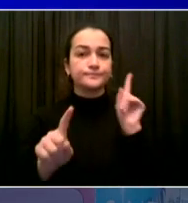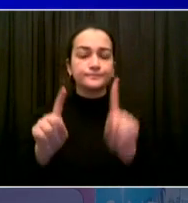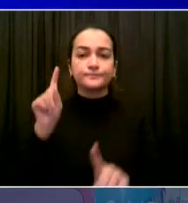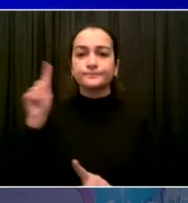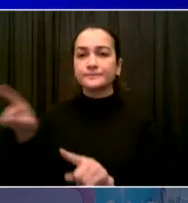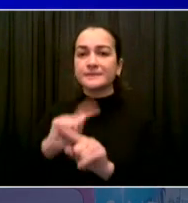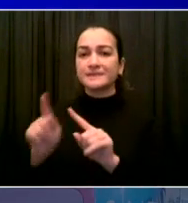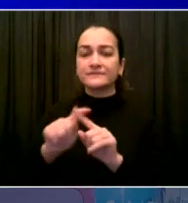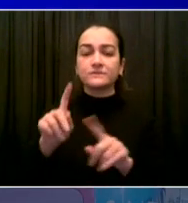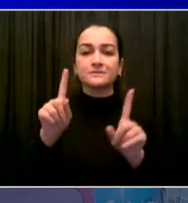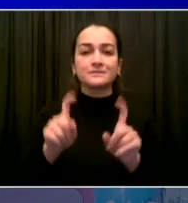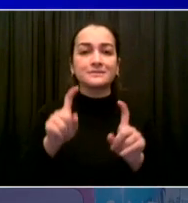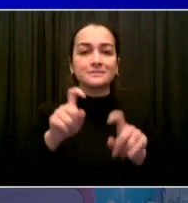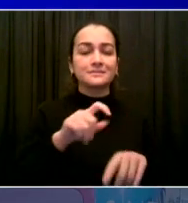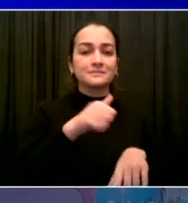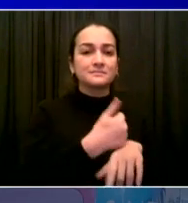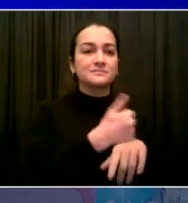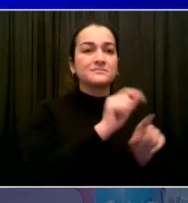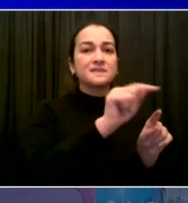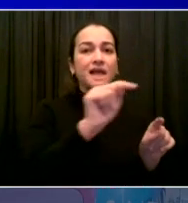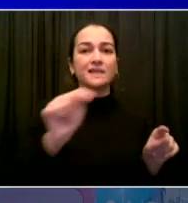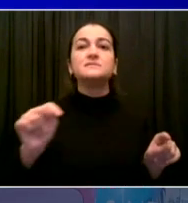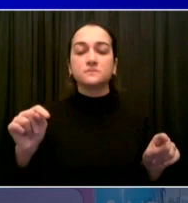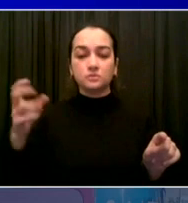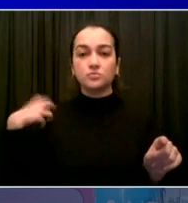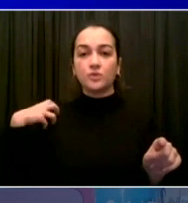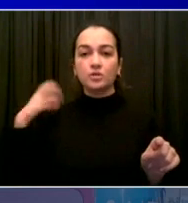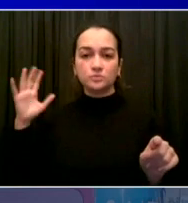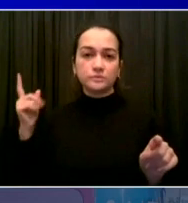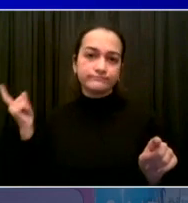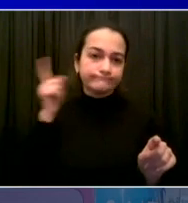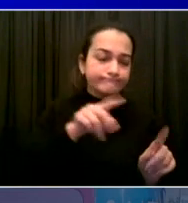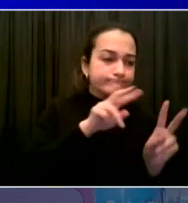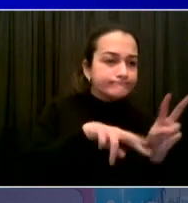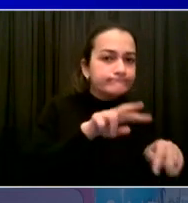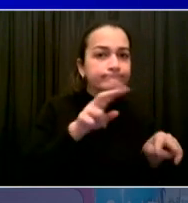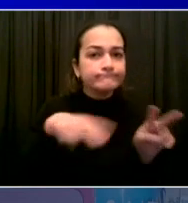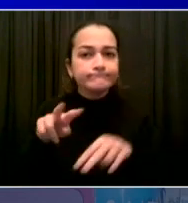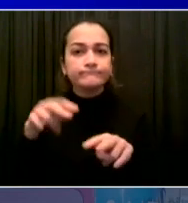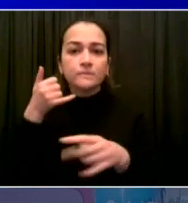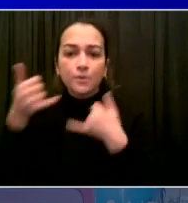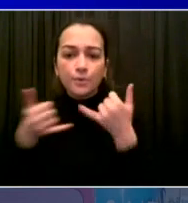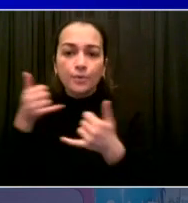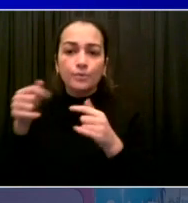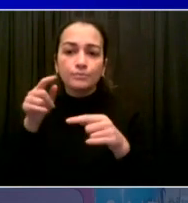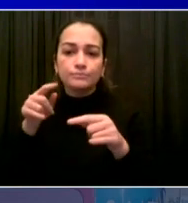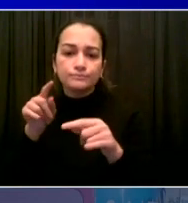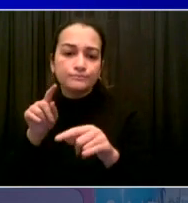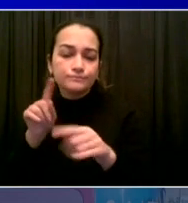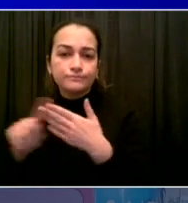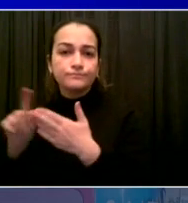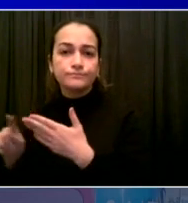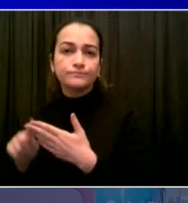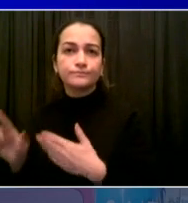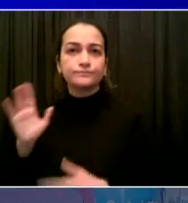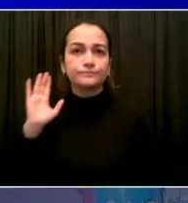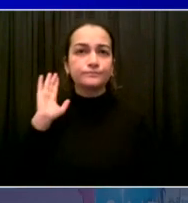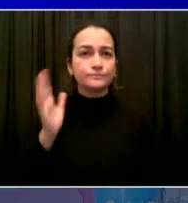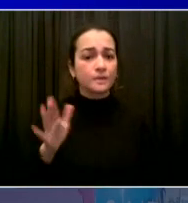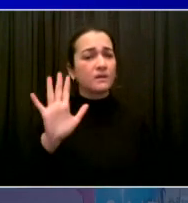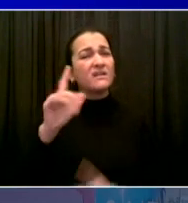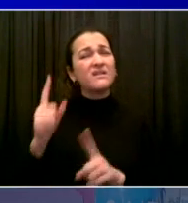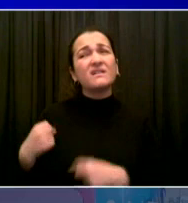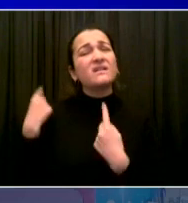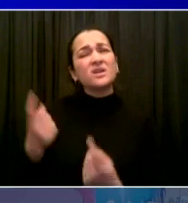of accountability. Again, we overall have had very good results from our test sites, including those run by vendors. But we want to make sure